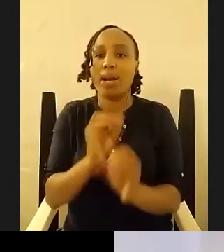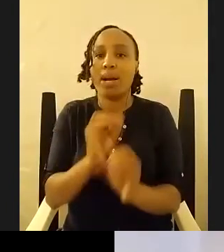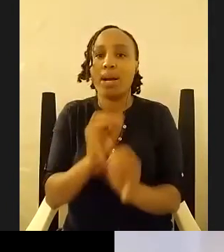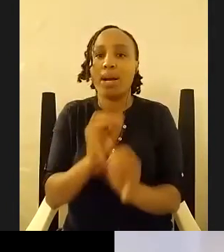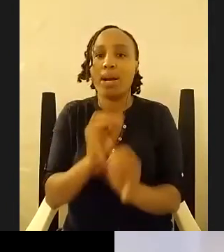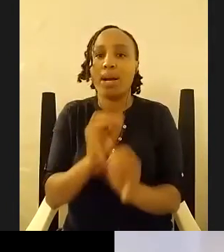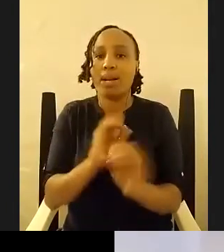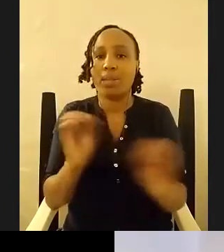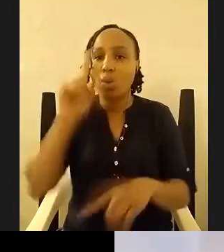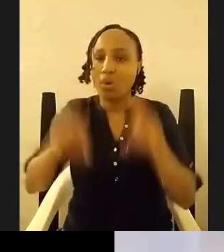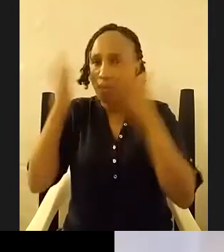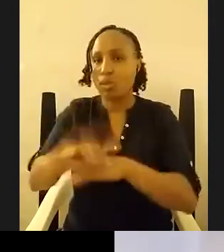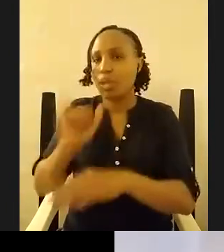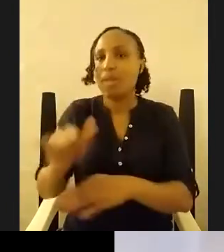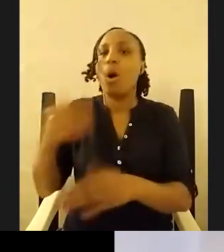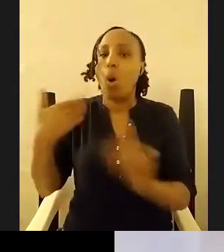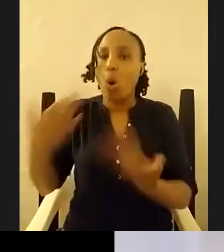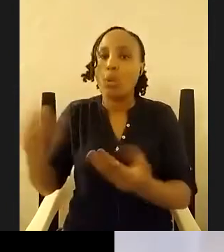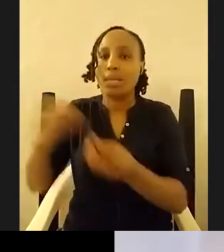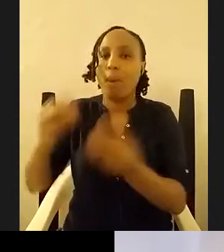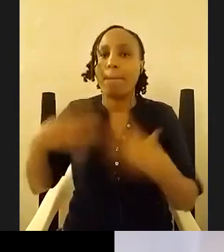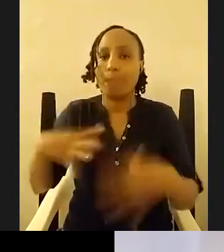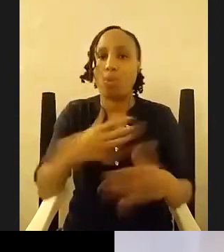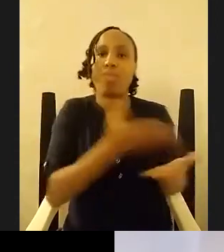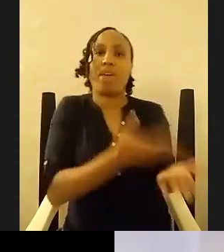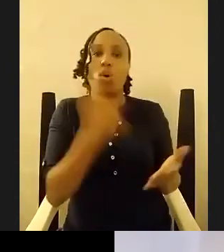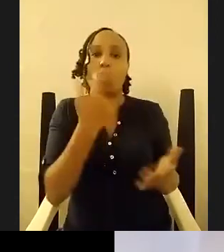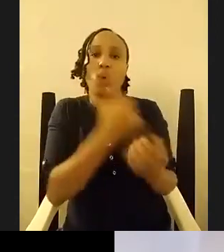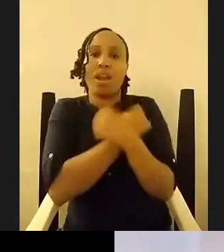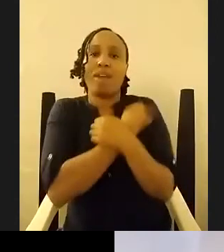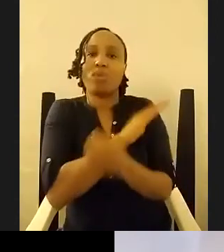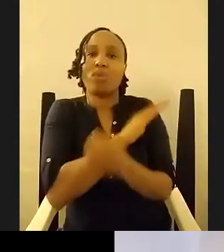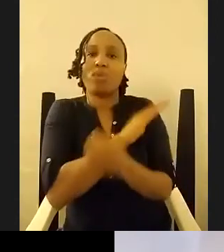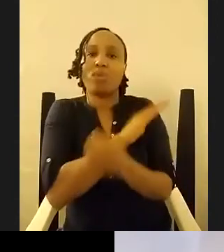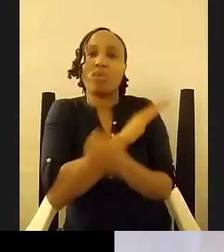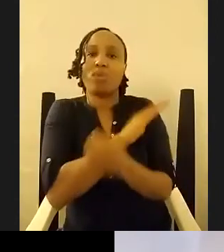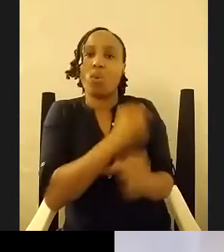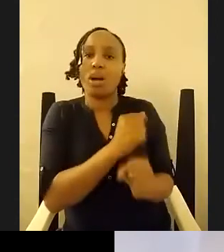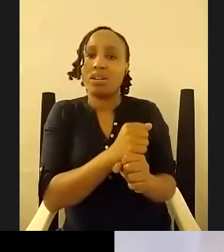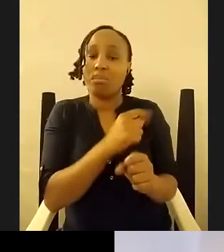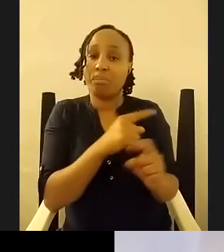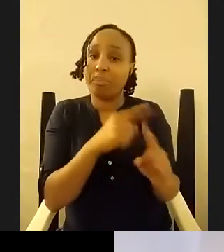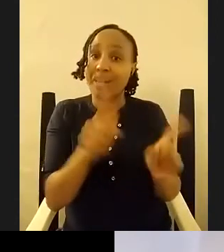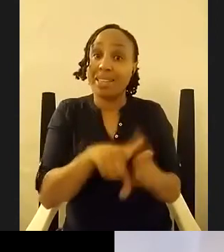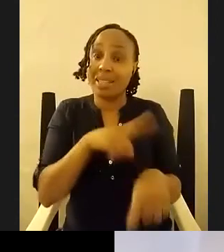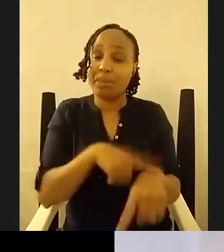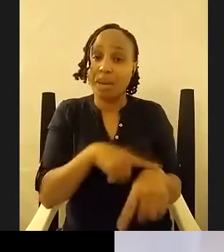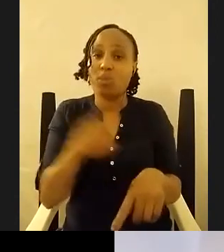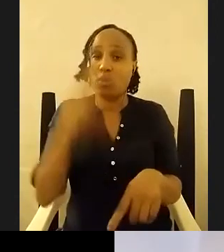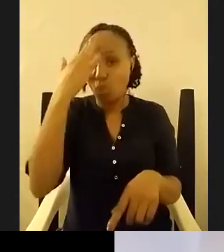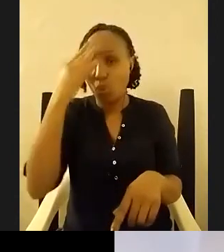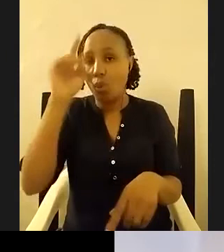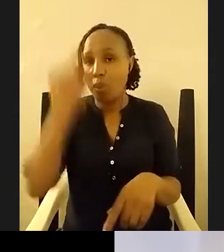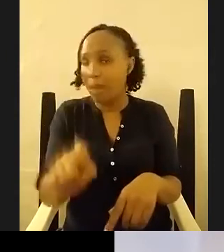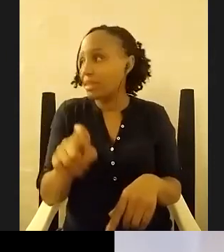people who like your work unless your work is just genuinely bad but at the same time you know you have to you have to know who you're creating